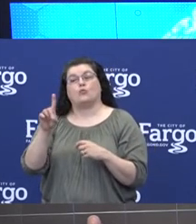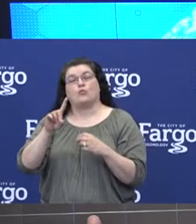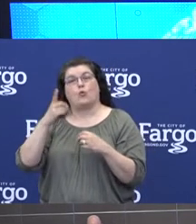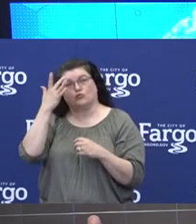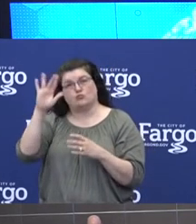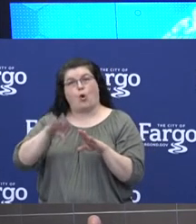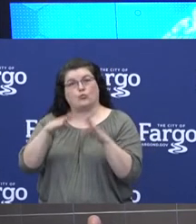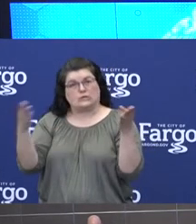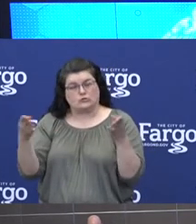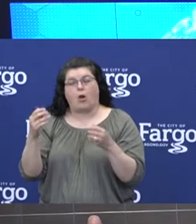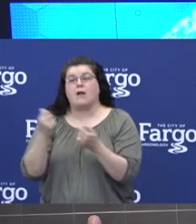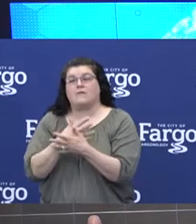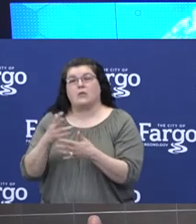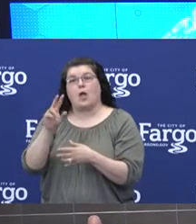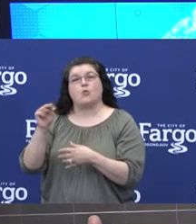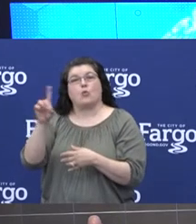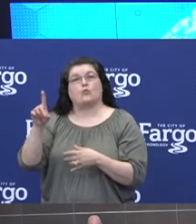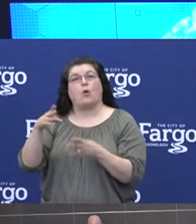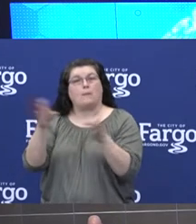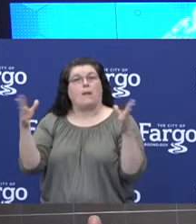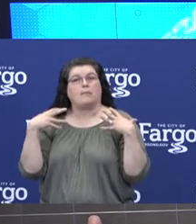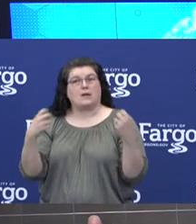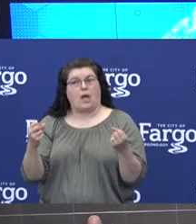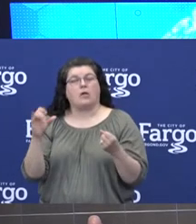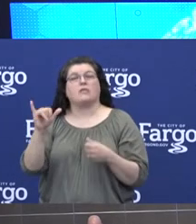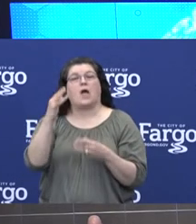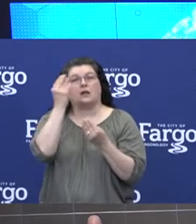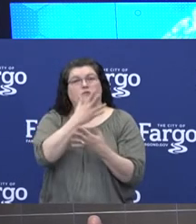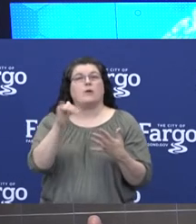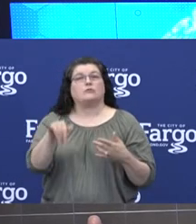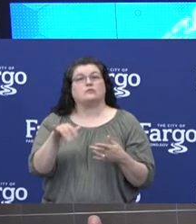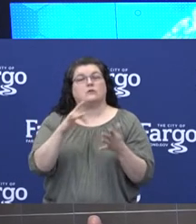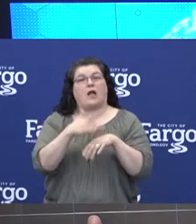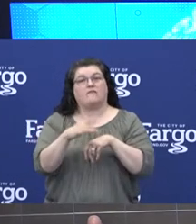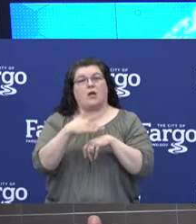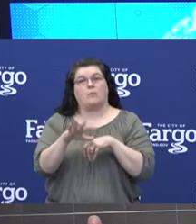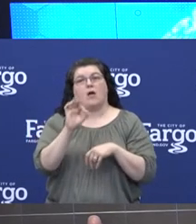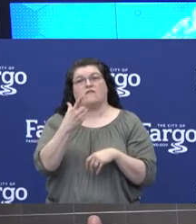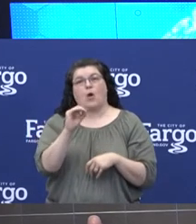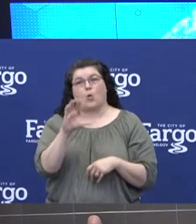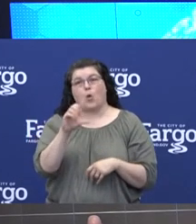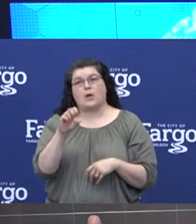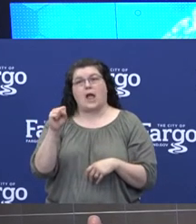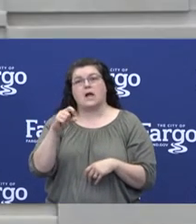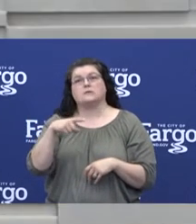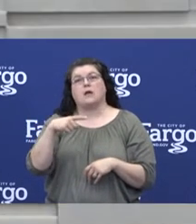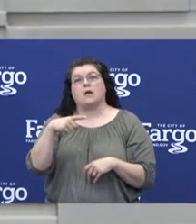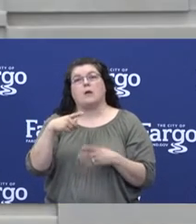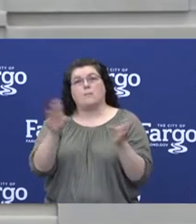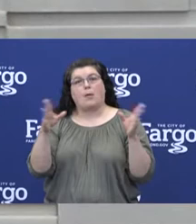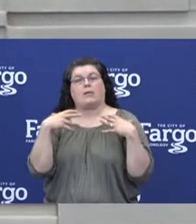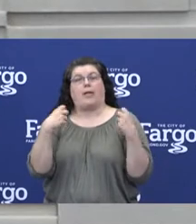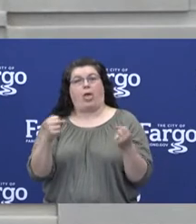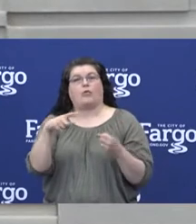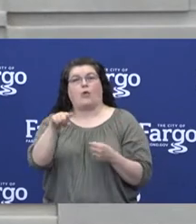of Health, and the information available at fargocastpublichealth.com. Thank you. Thank you, Chris. Our next speaker